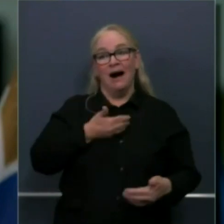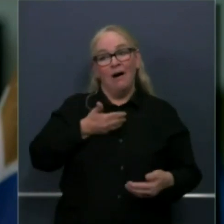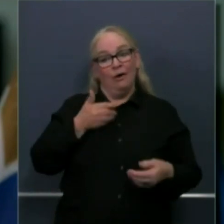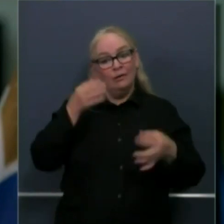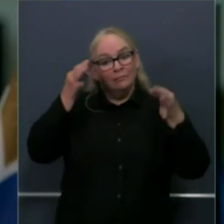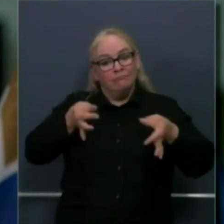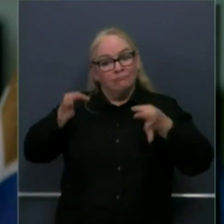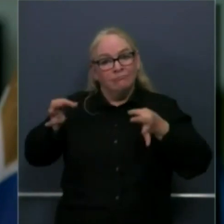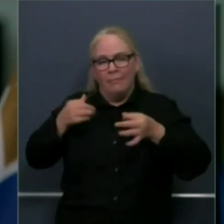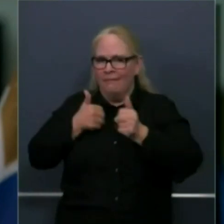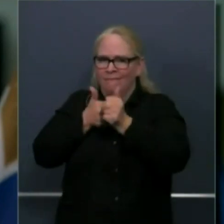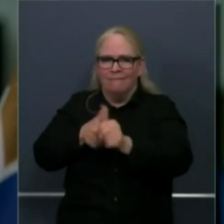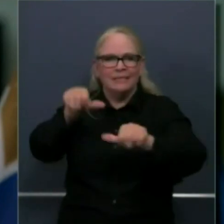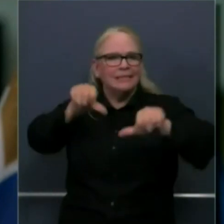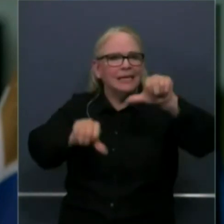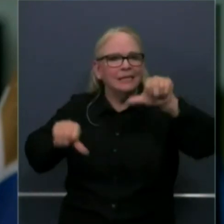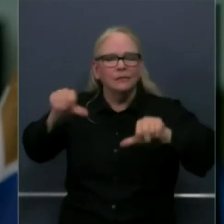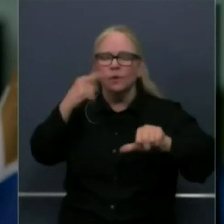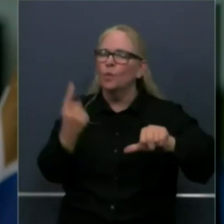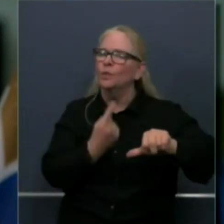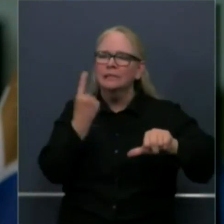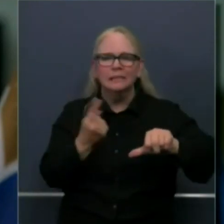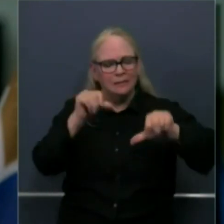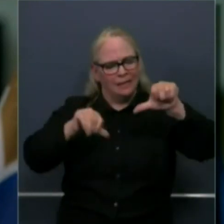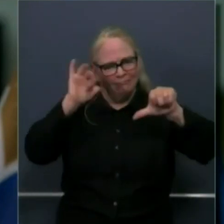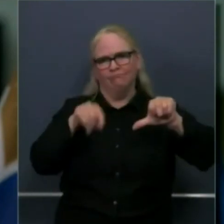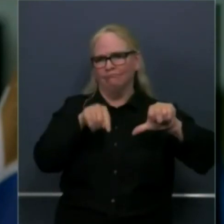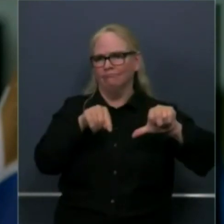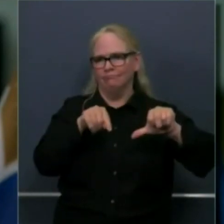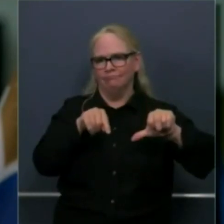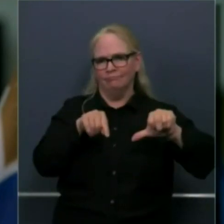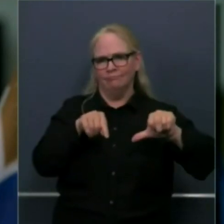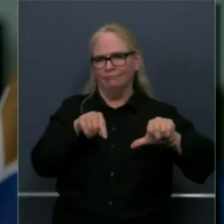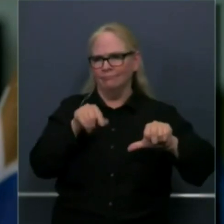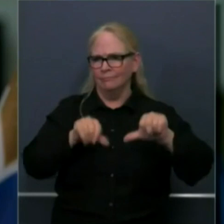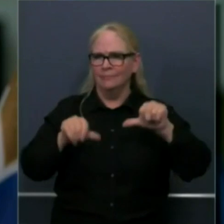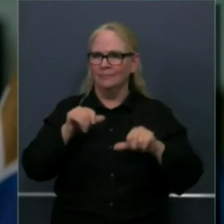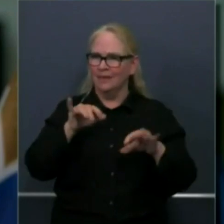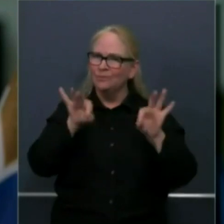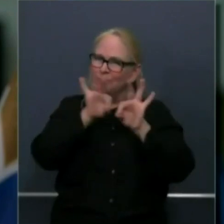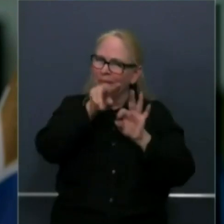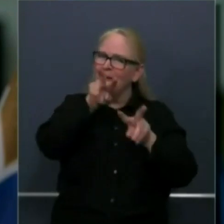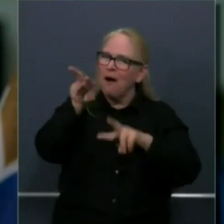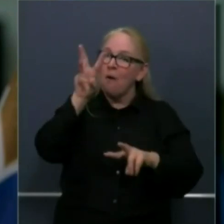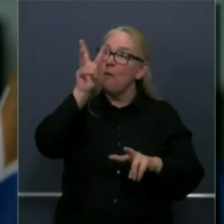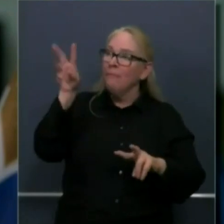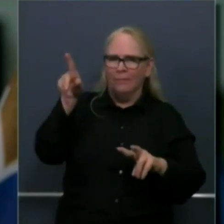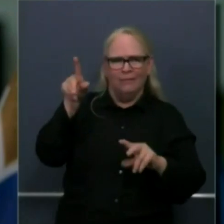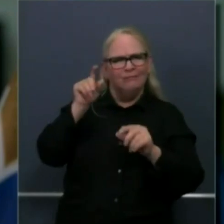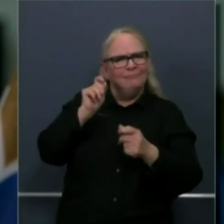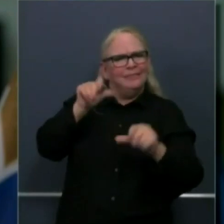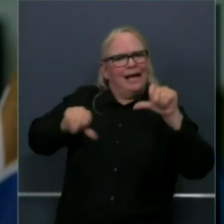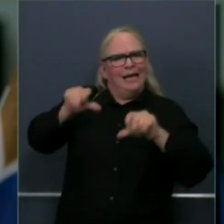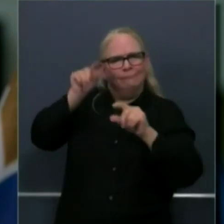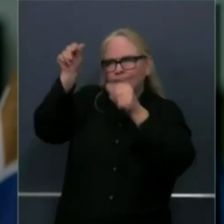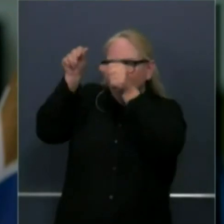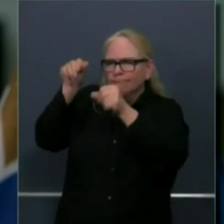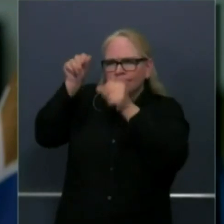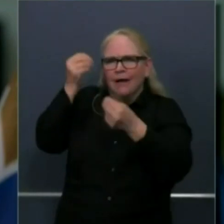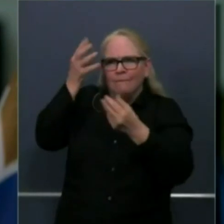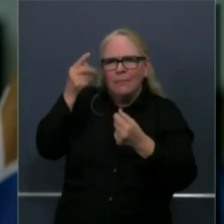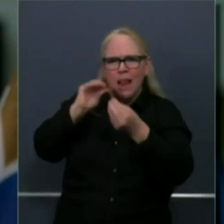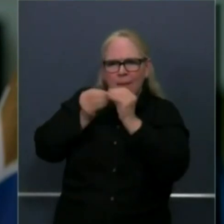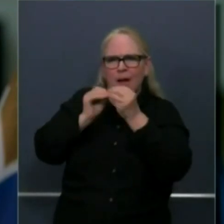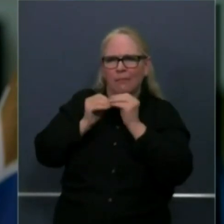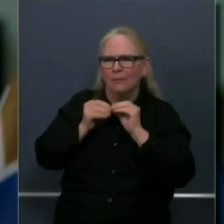.gov website you could go county by county and on a daily basis get updated on how well your county